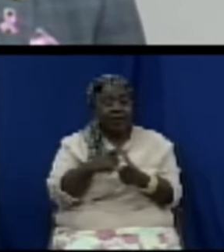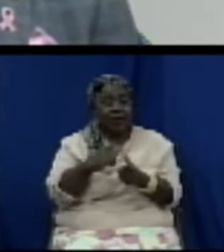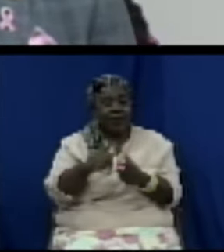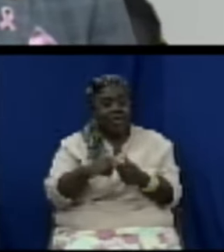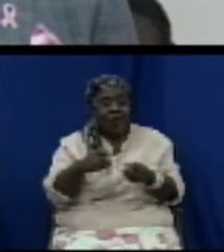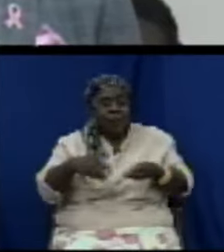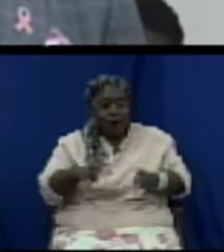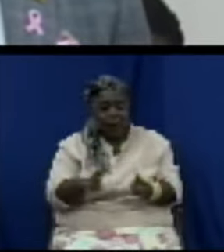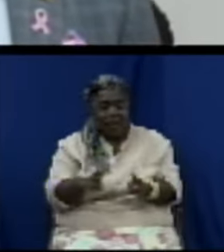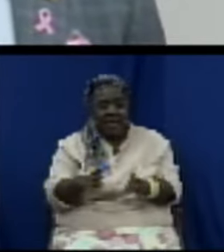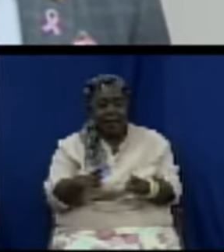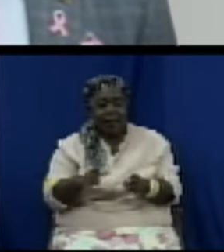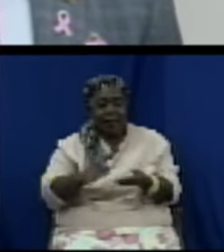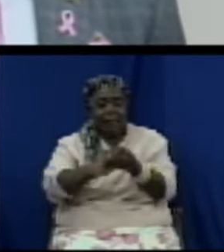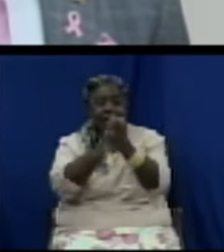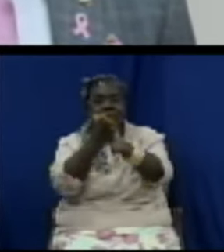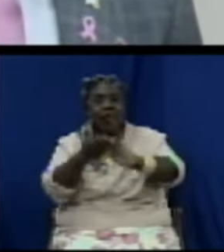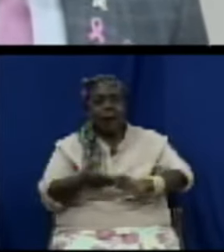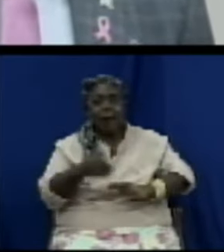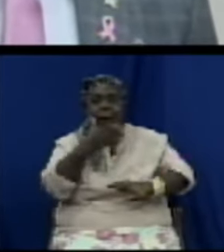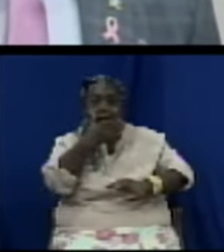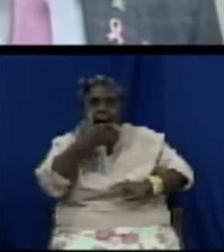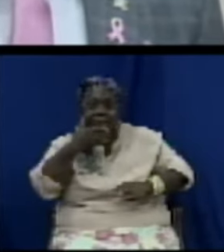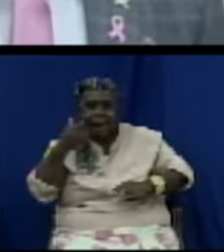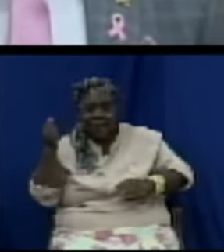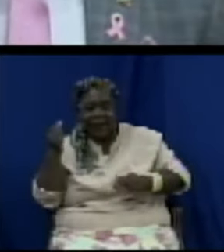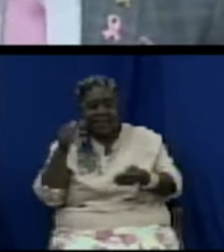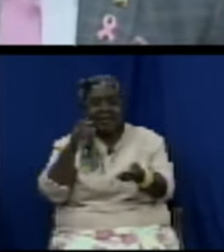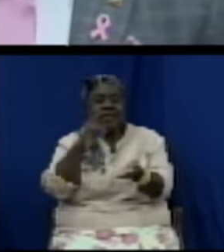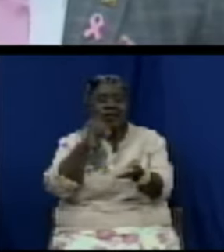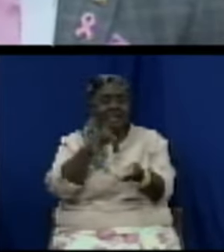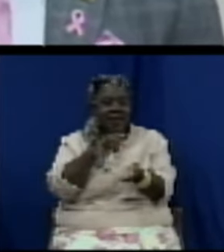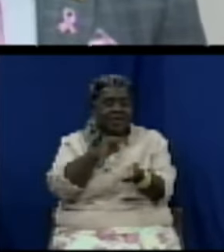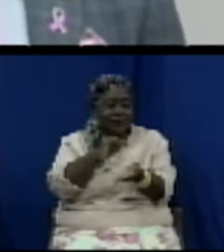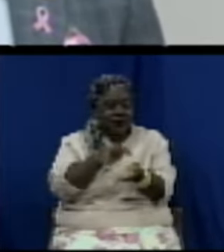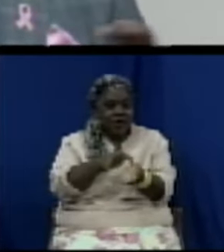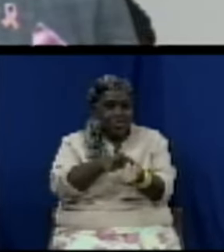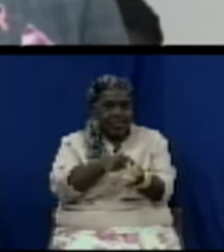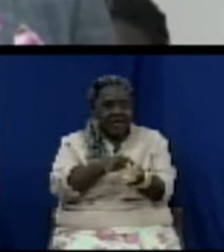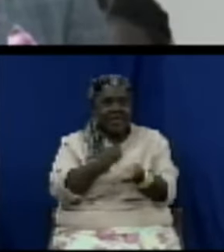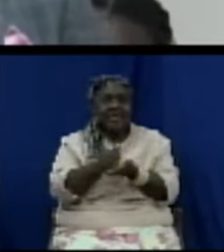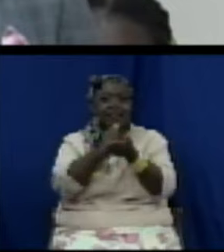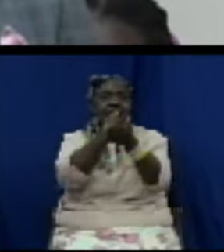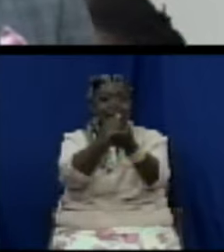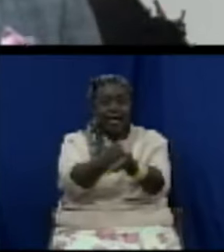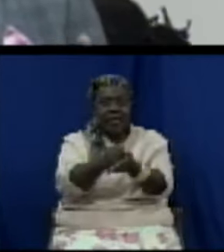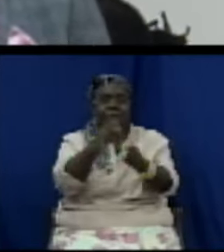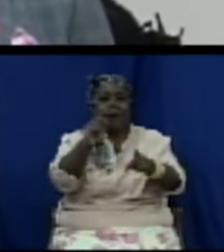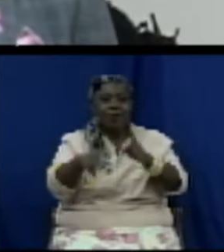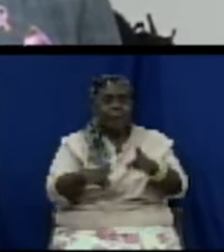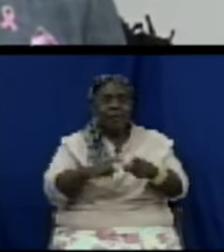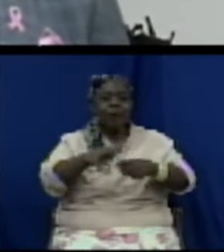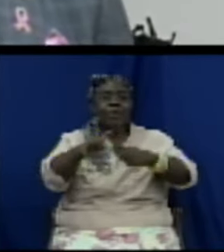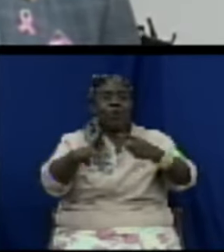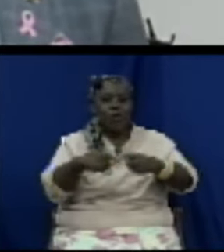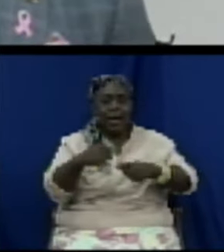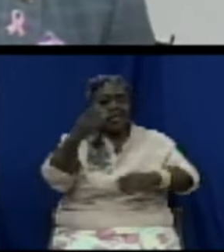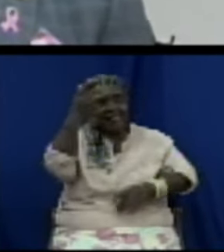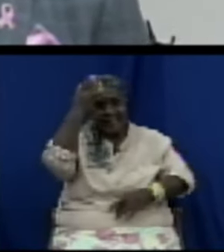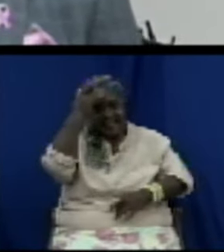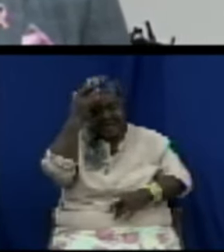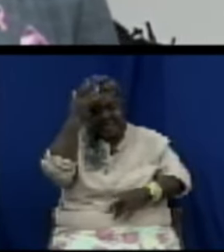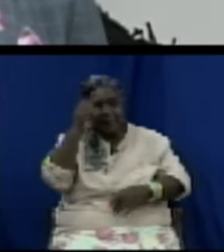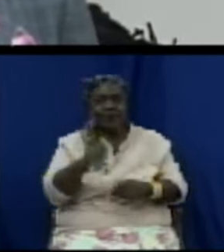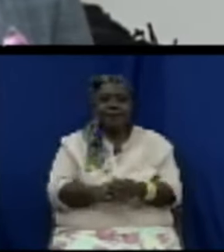the most important, to give the professionals an opportunity to move up. But that's a hand-picking scenario, but based on how you perform.